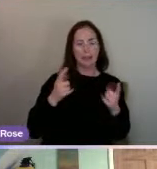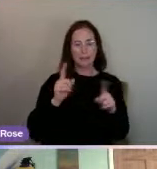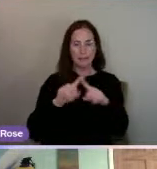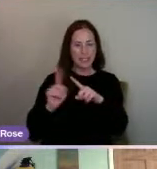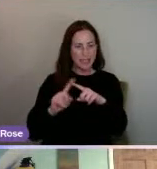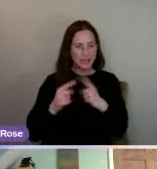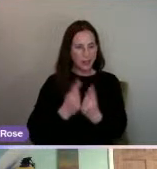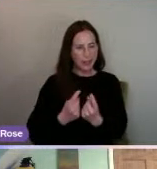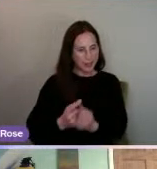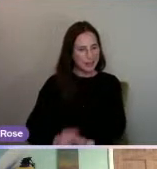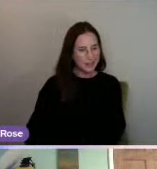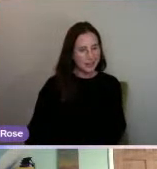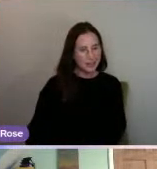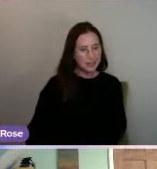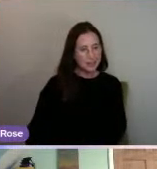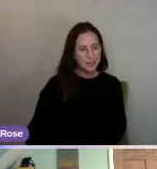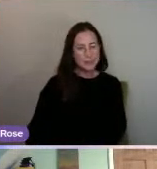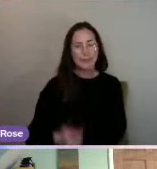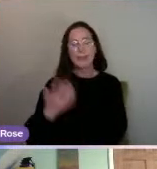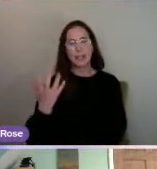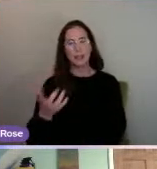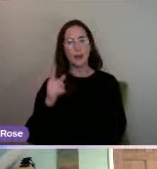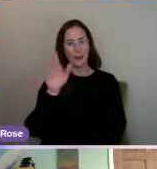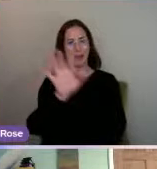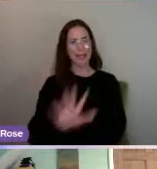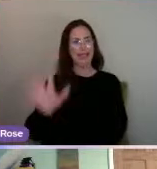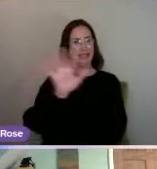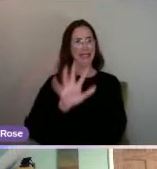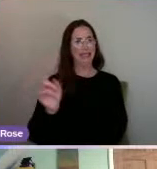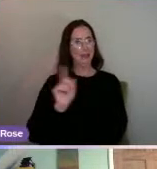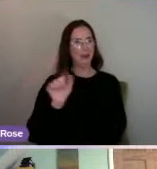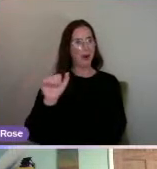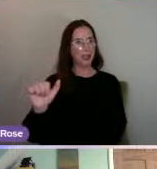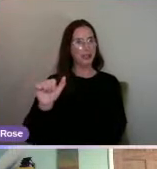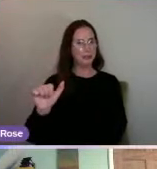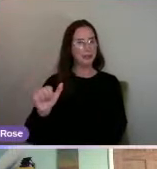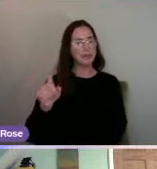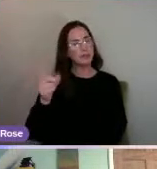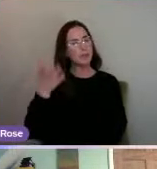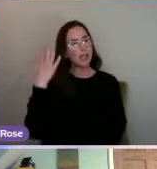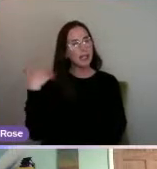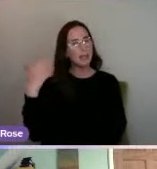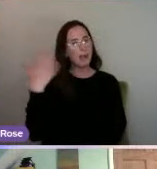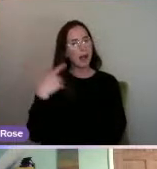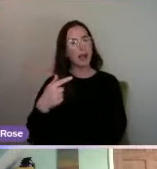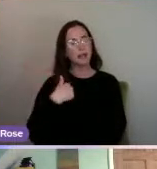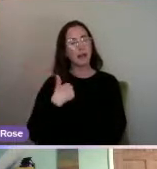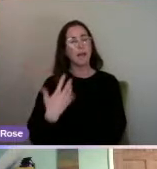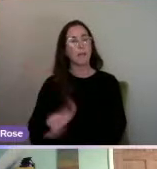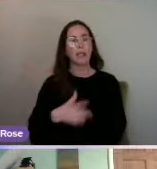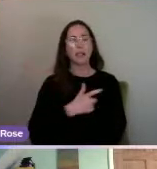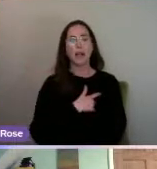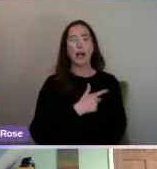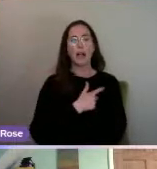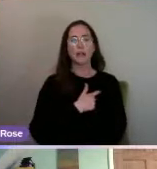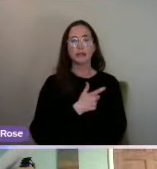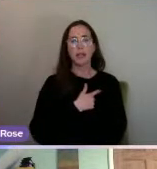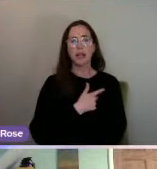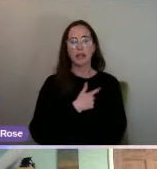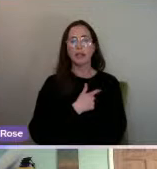sorts of things. So, this is what it's all about. Now, in the past, I've suffered from anxiety and